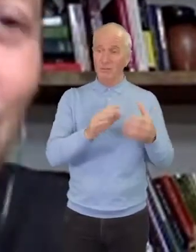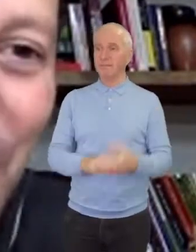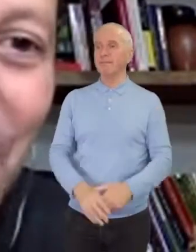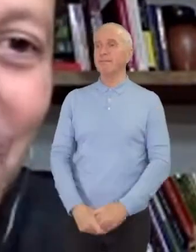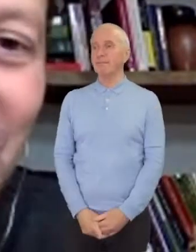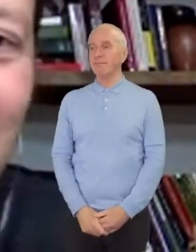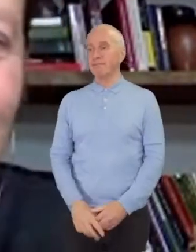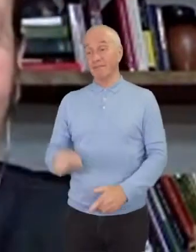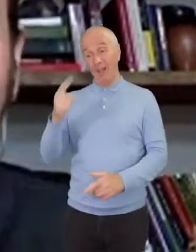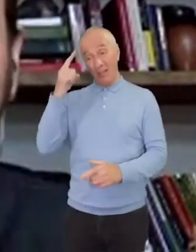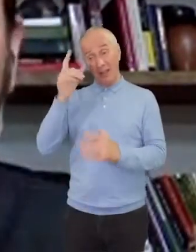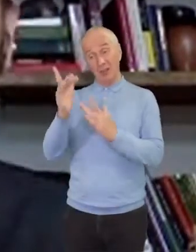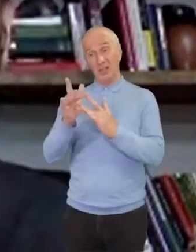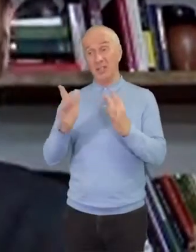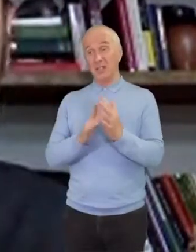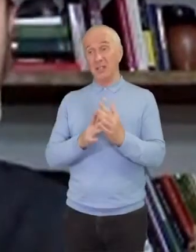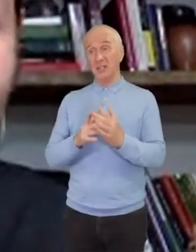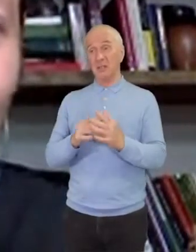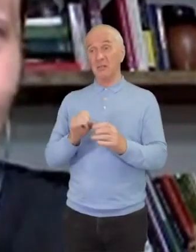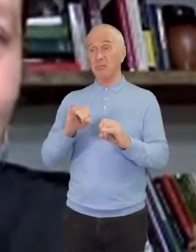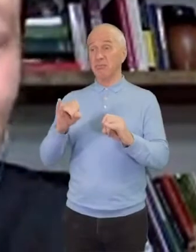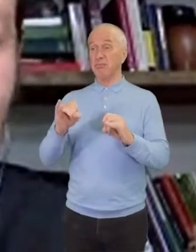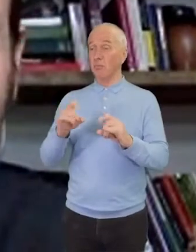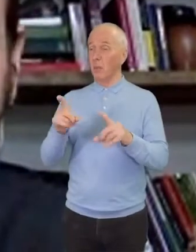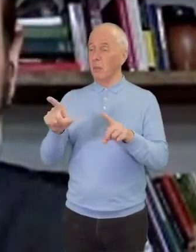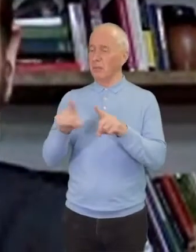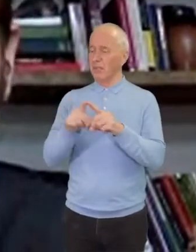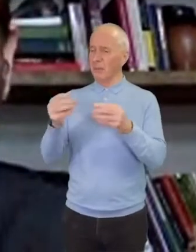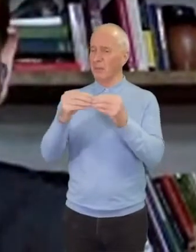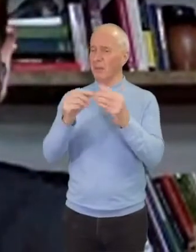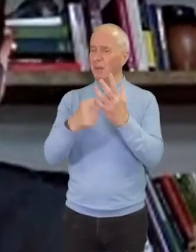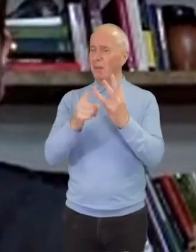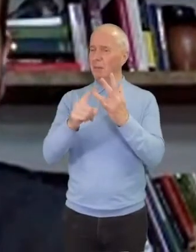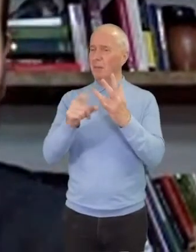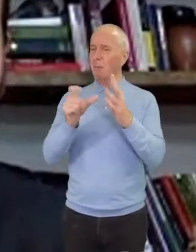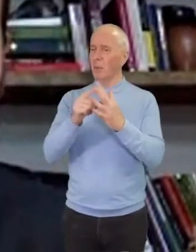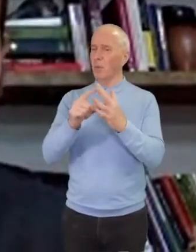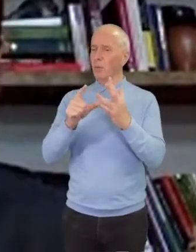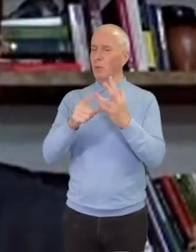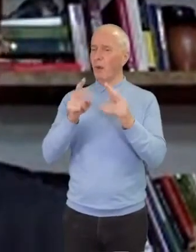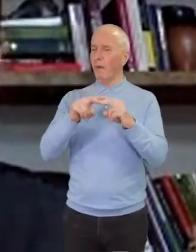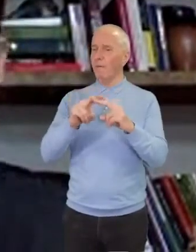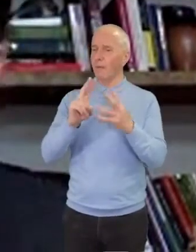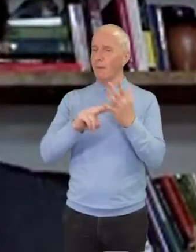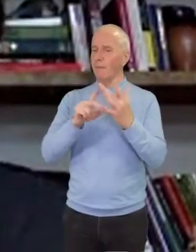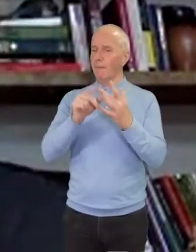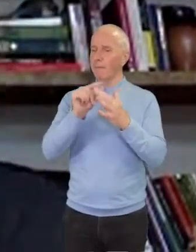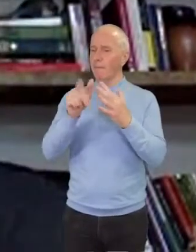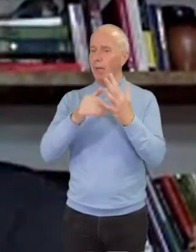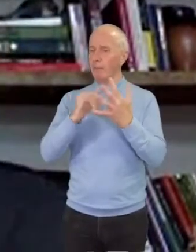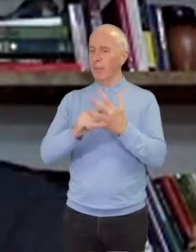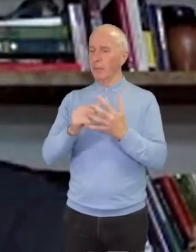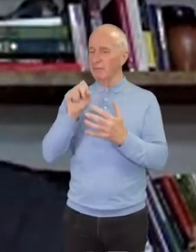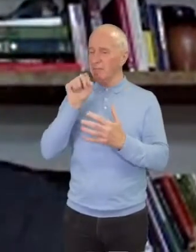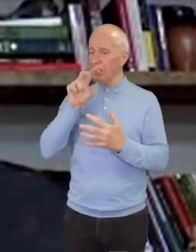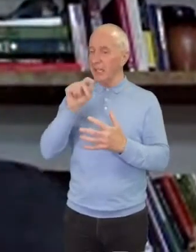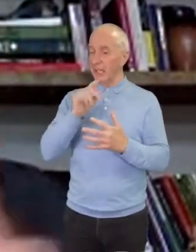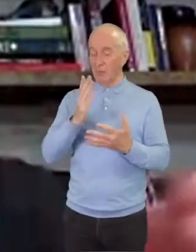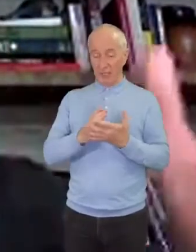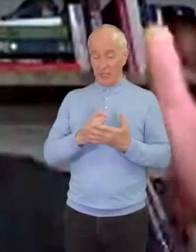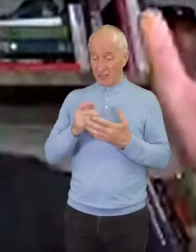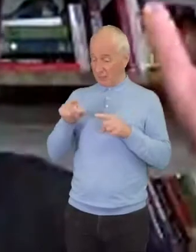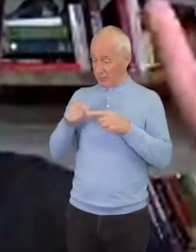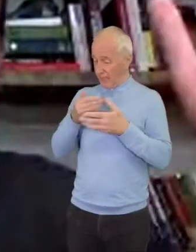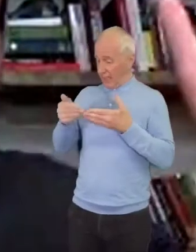harshest words like brood of vipers. They, he didn't use that language to the folks on the fringes of the